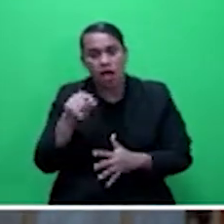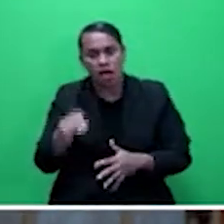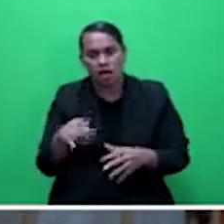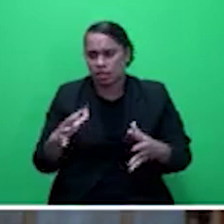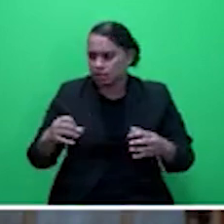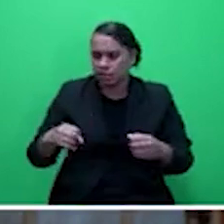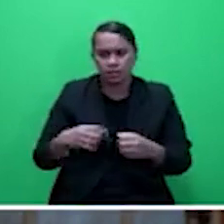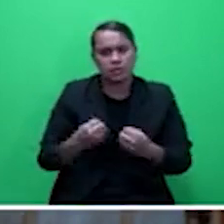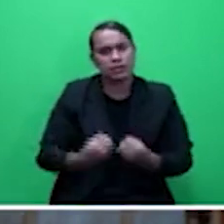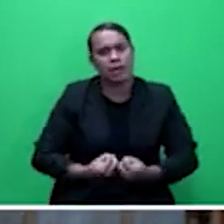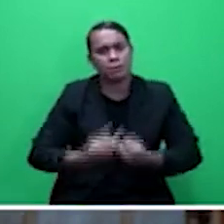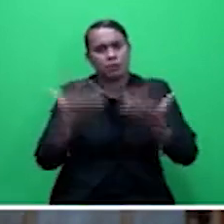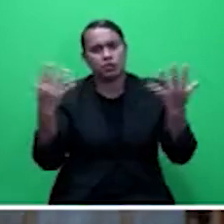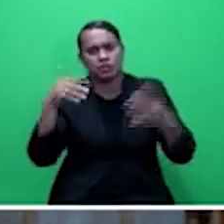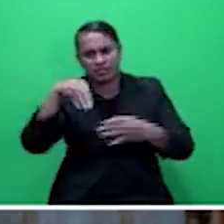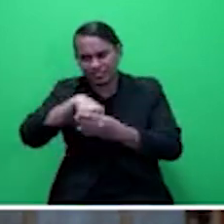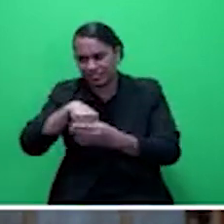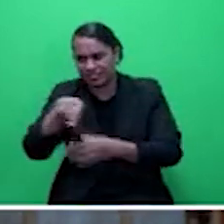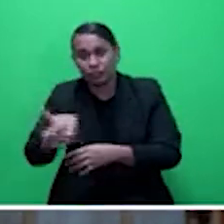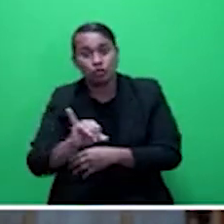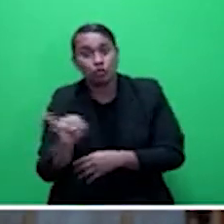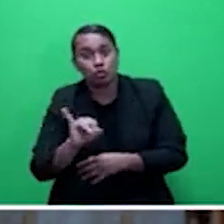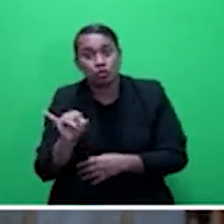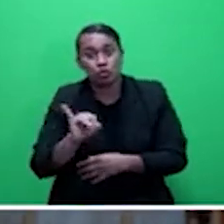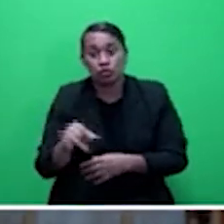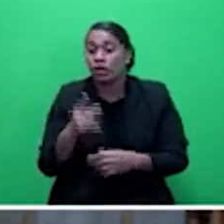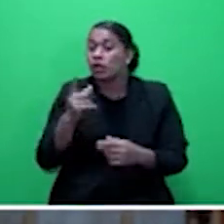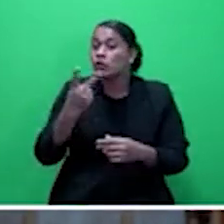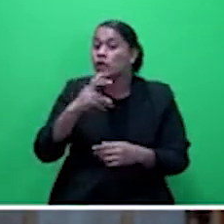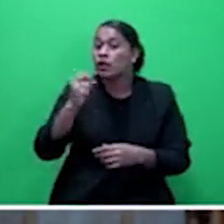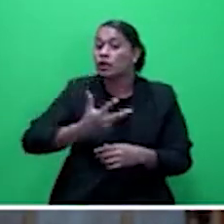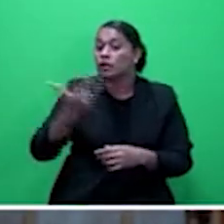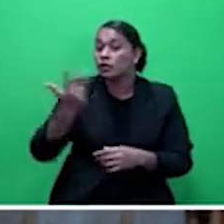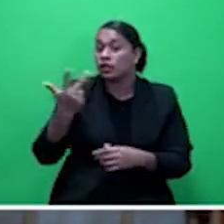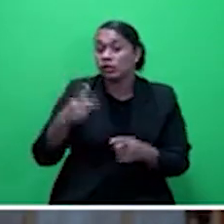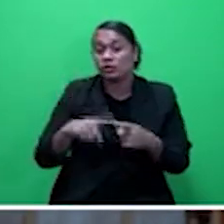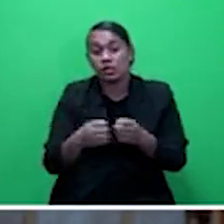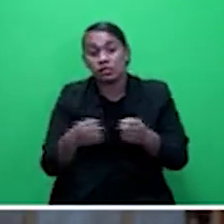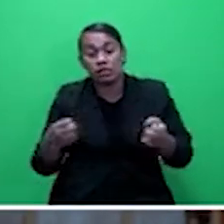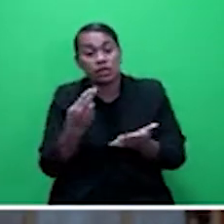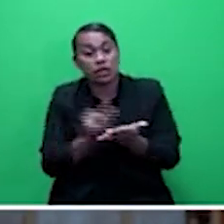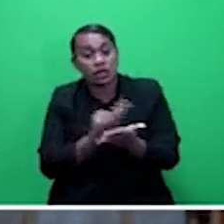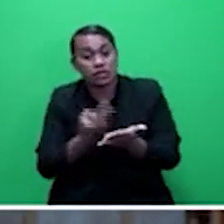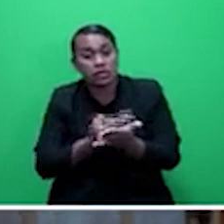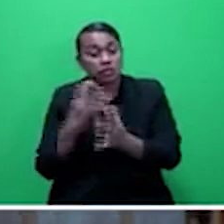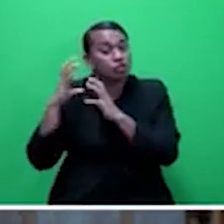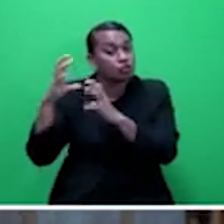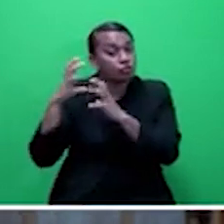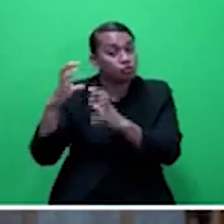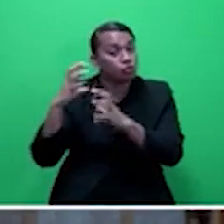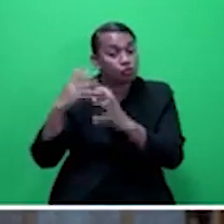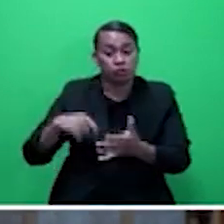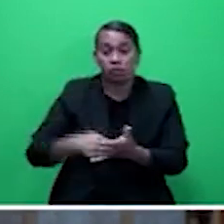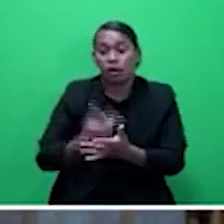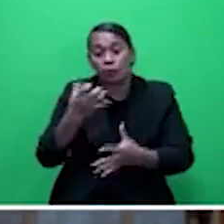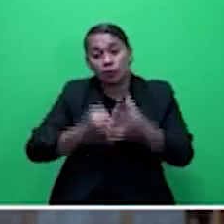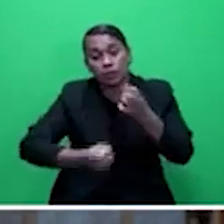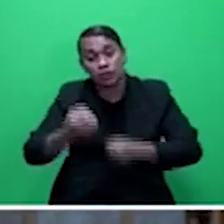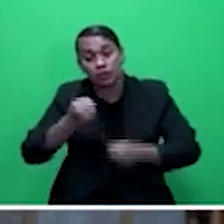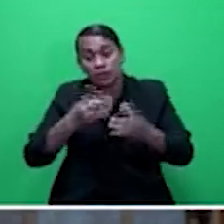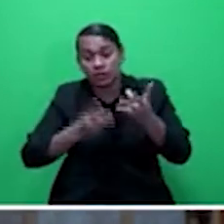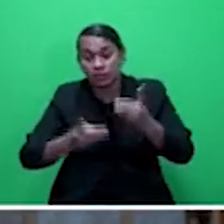in 2018, it was extended to rice, corporate dairy, social welfare recipients and civil servants.